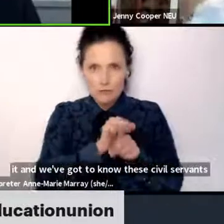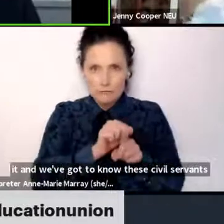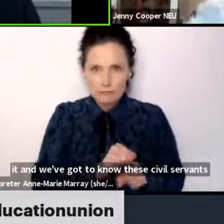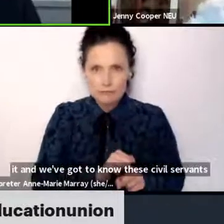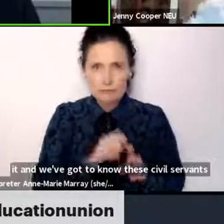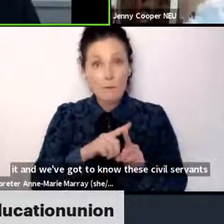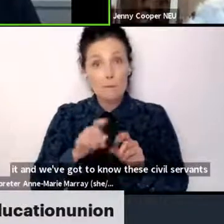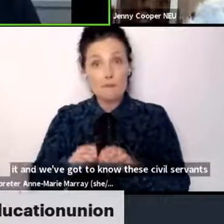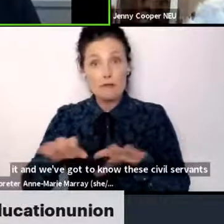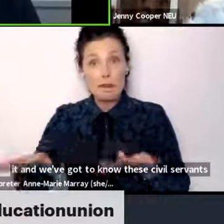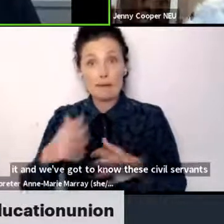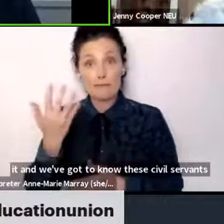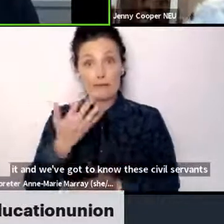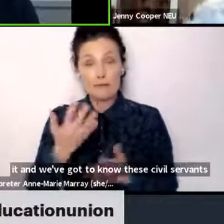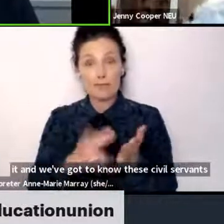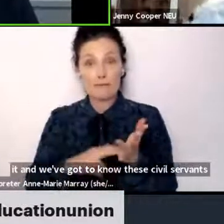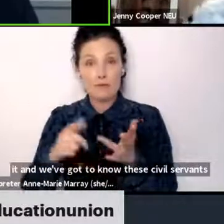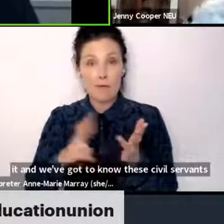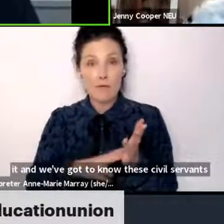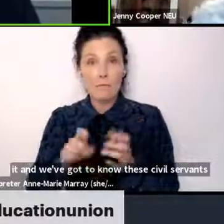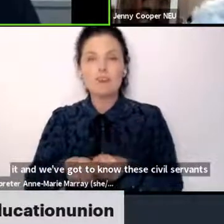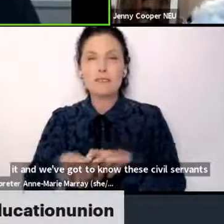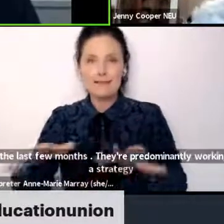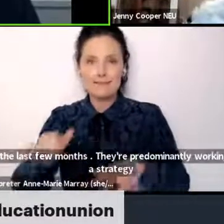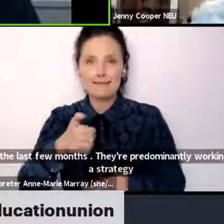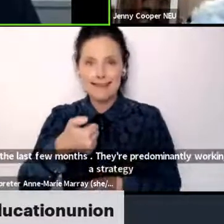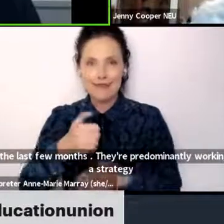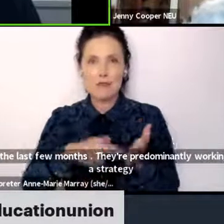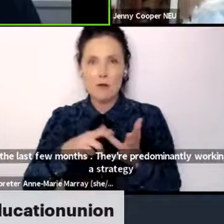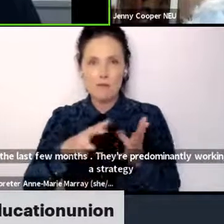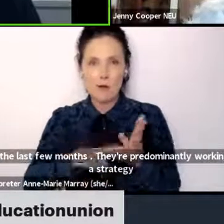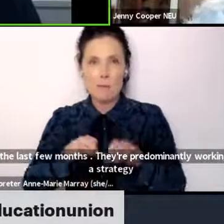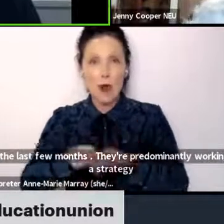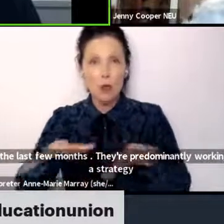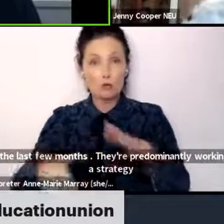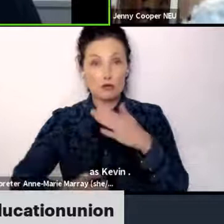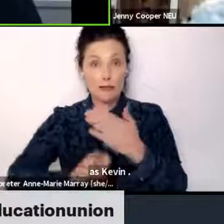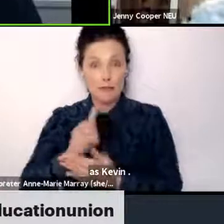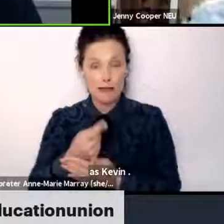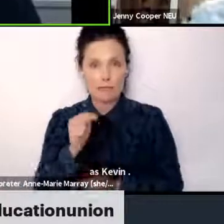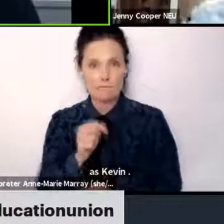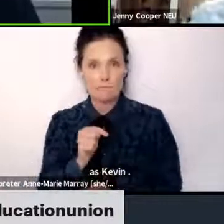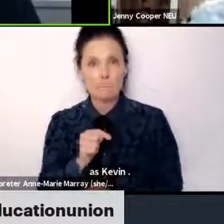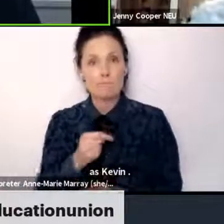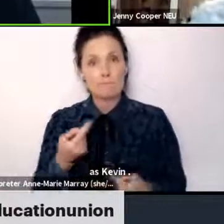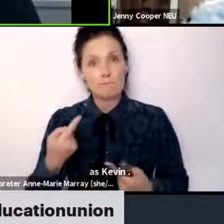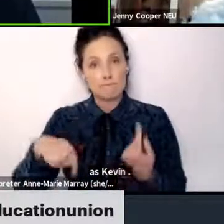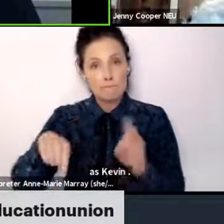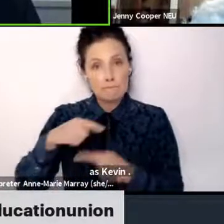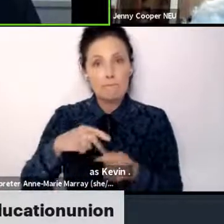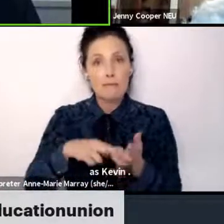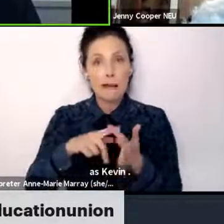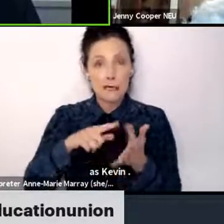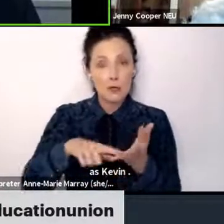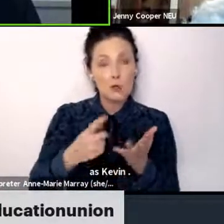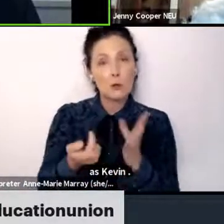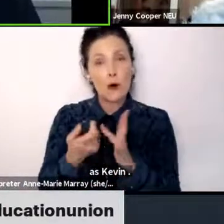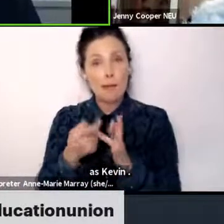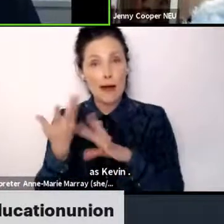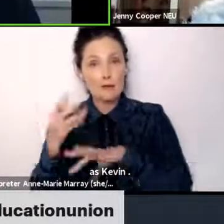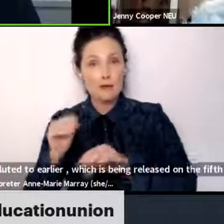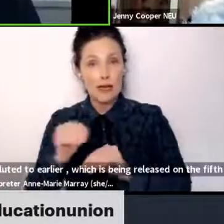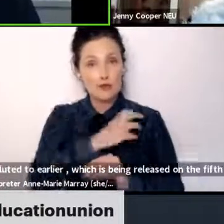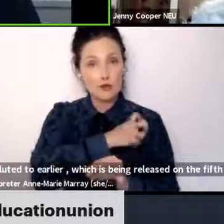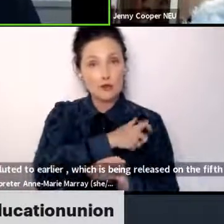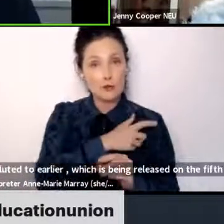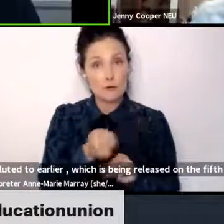with a launch event on the 6th of November. And we and others, presumably NEU and many of the Education Trade Unions have been influencing